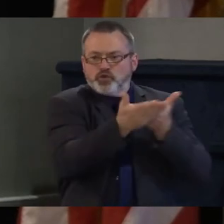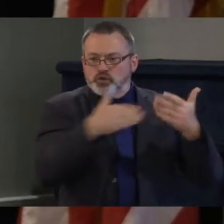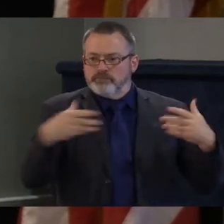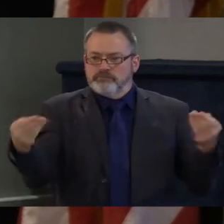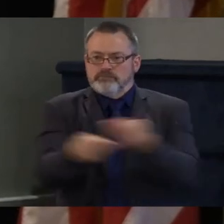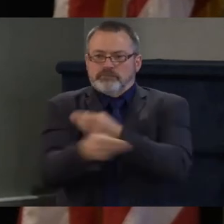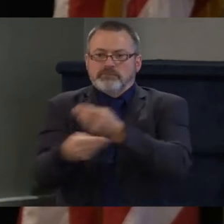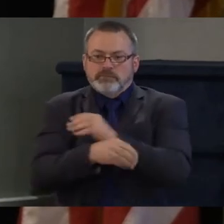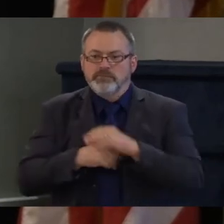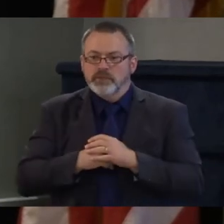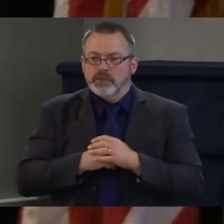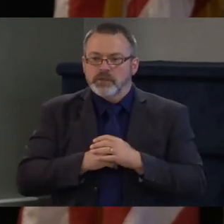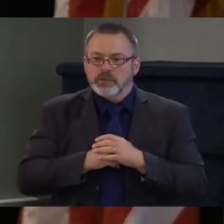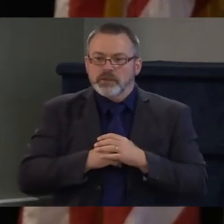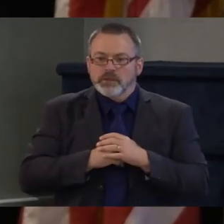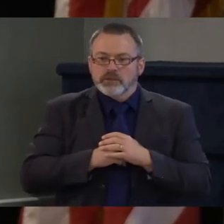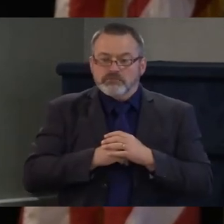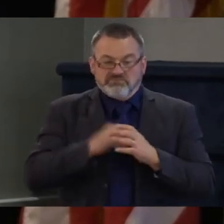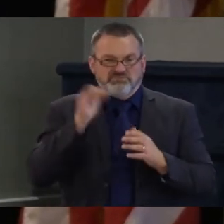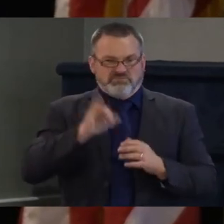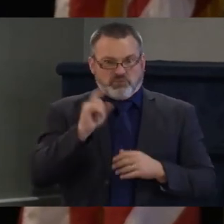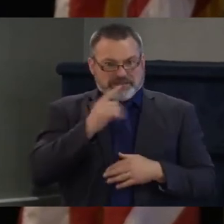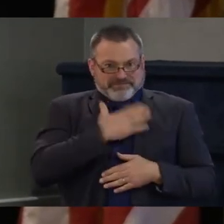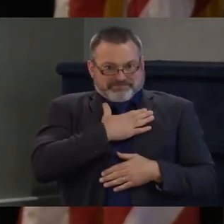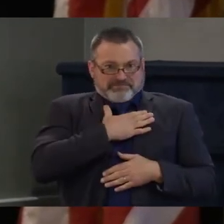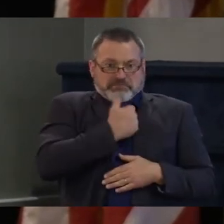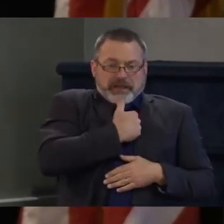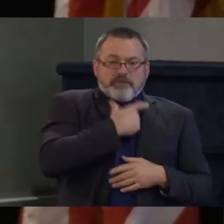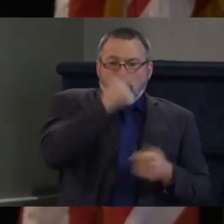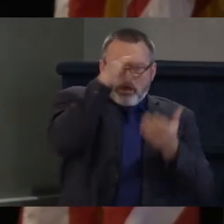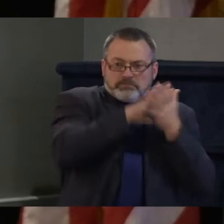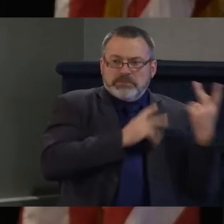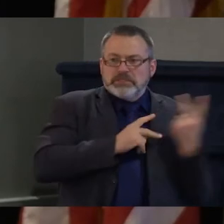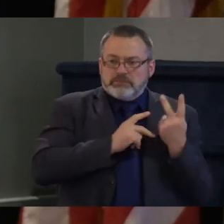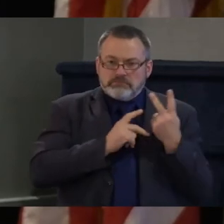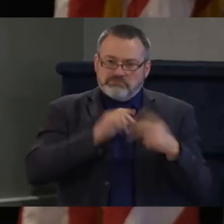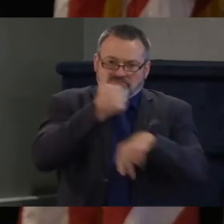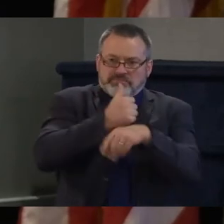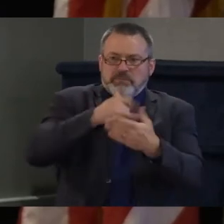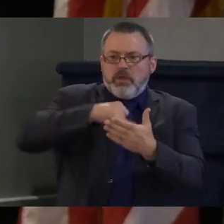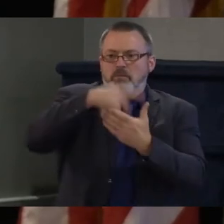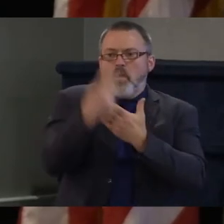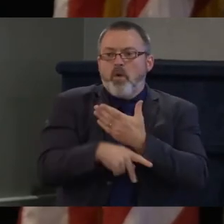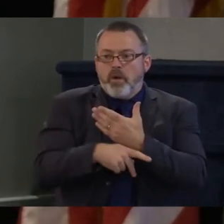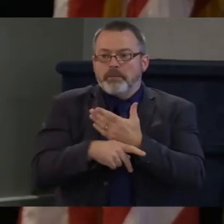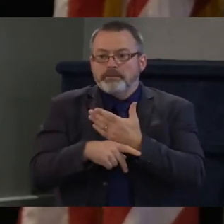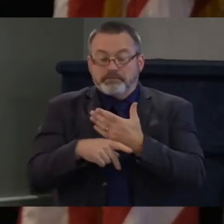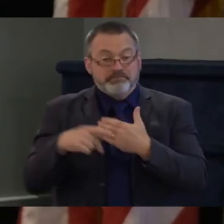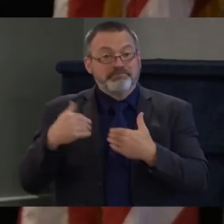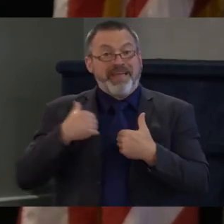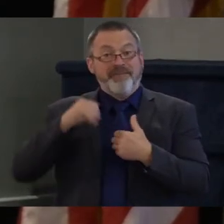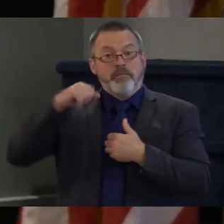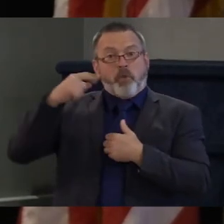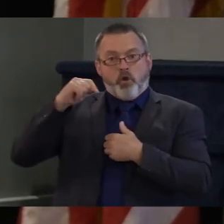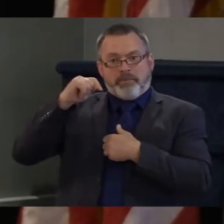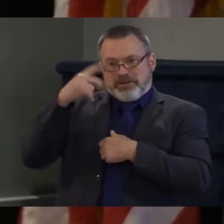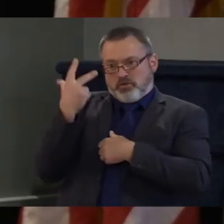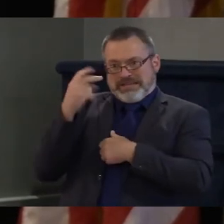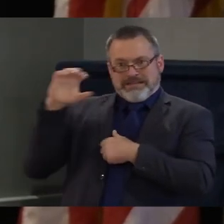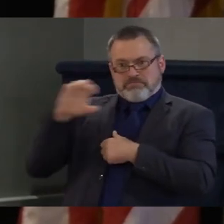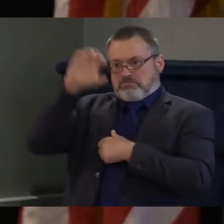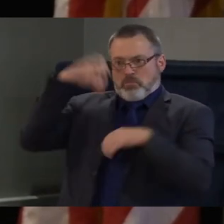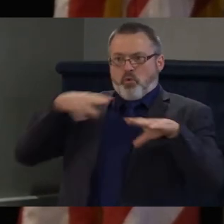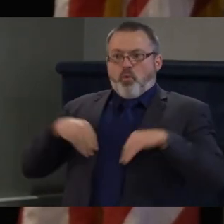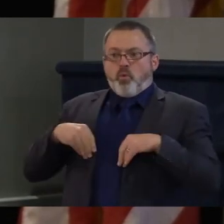help facilitate the purpose project why we keep one of our apartments specifically for people who are recovering from addiction